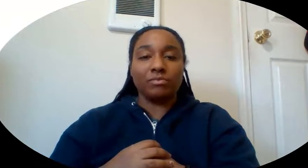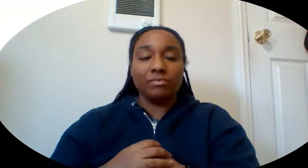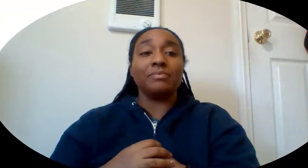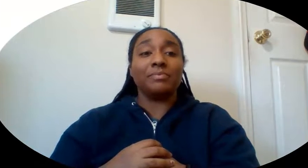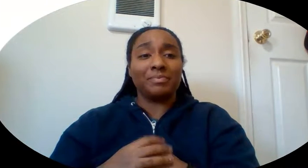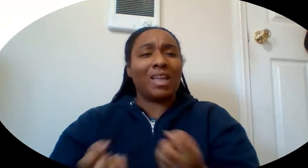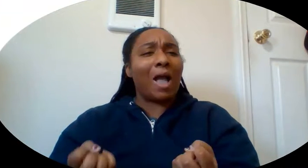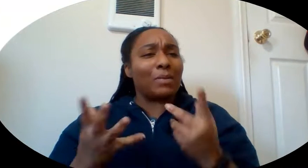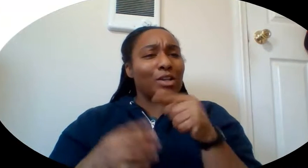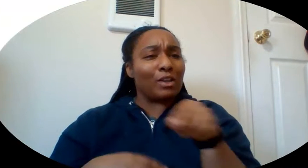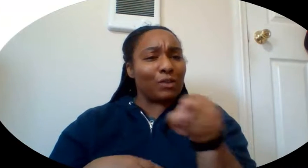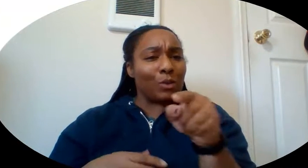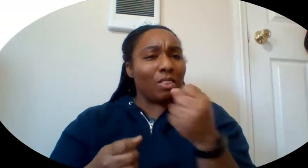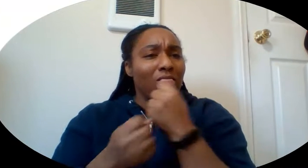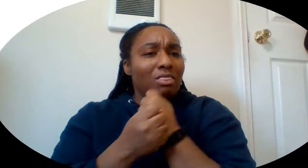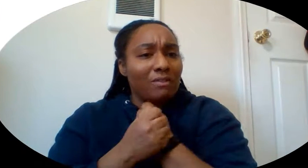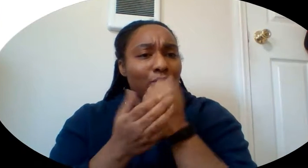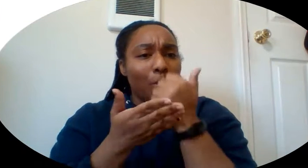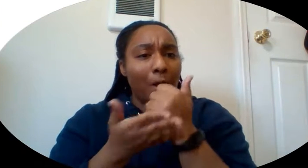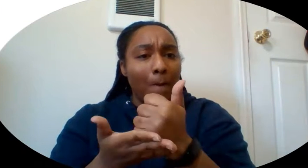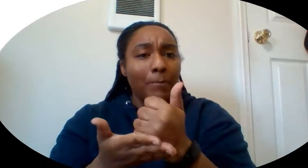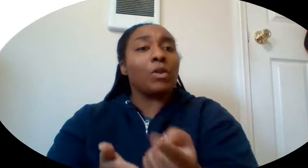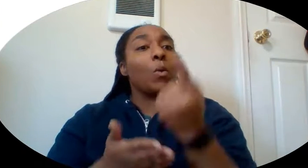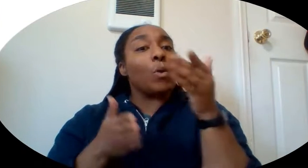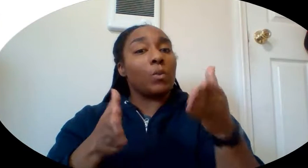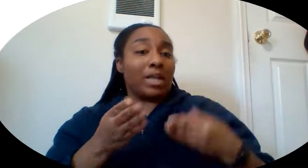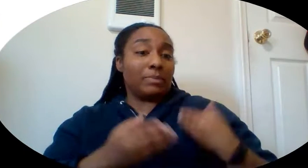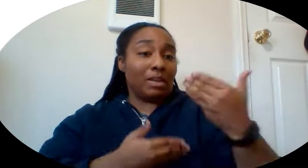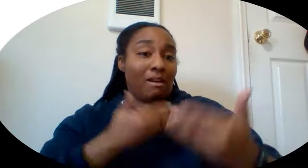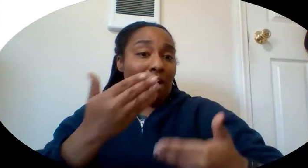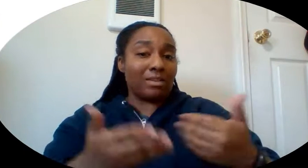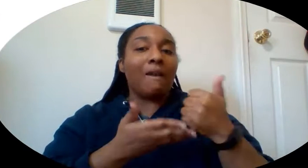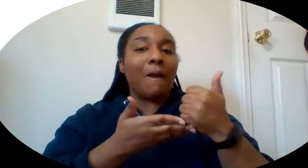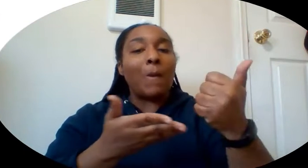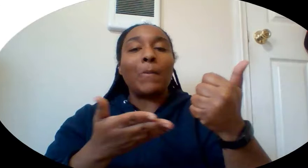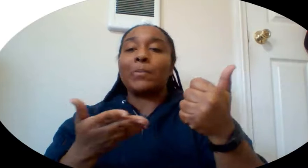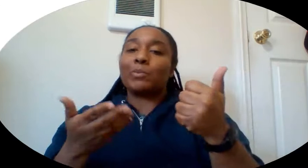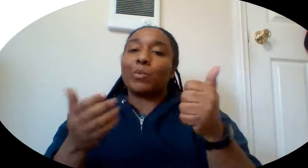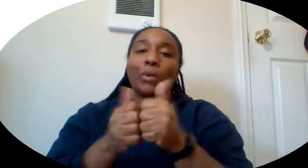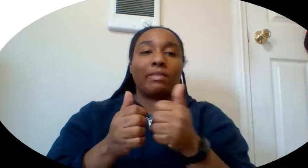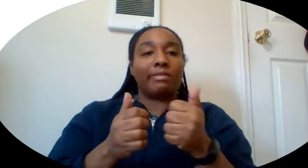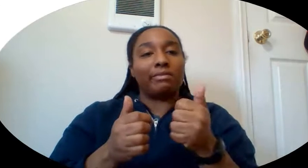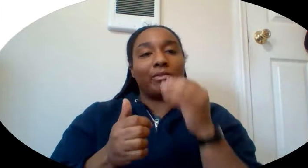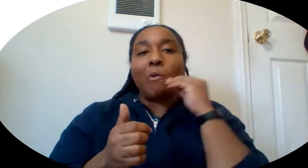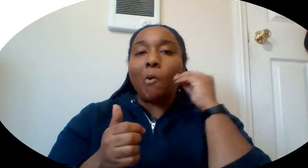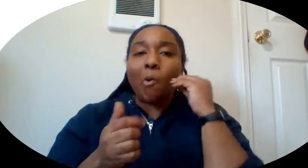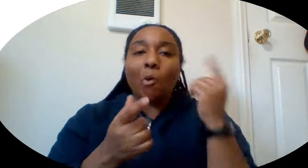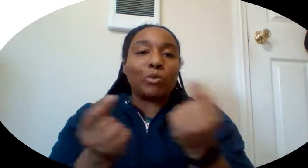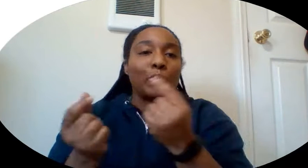How many of you love to help? Well, one way to be kind is to help with chores, especially at home.